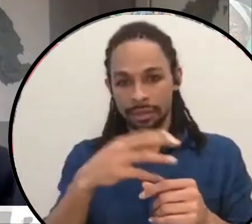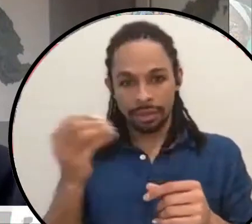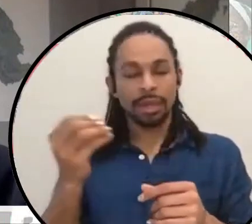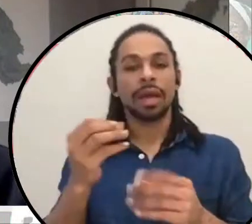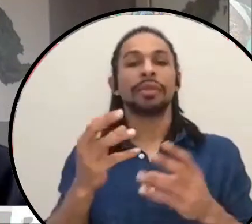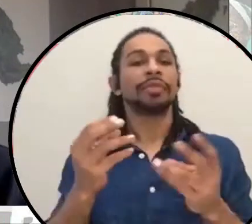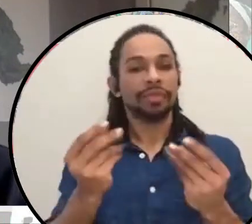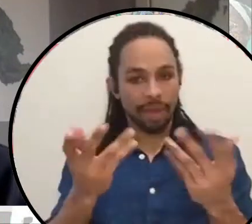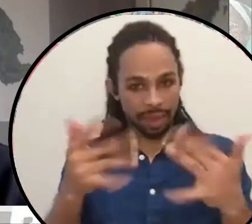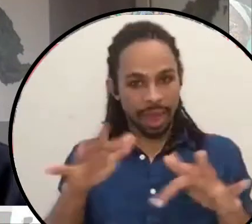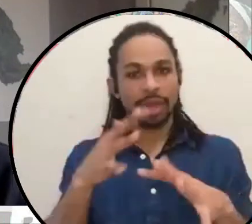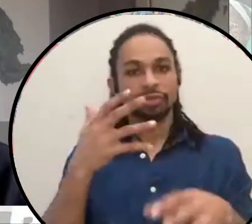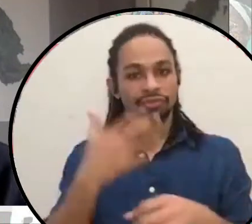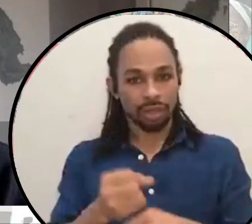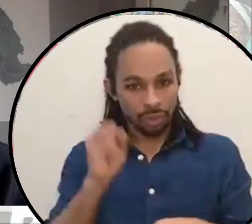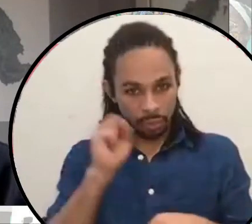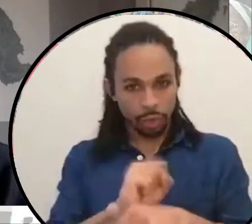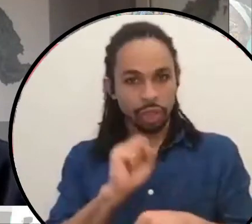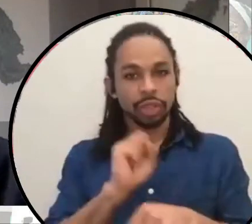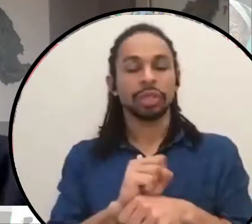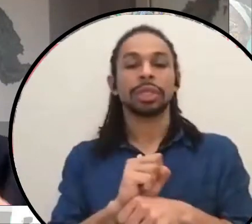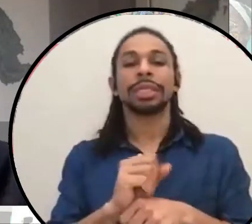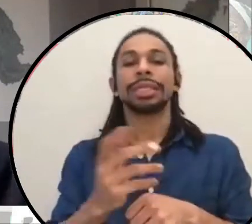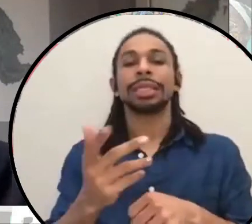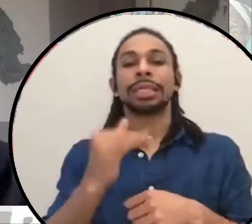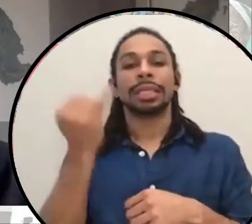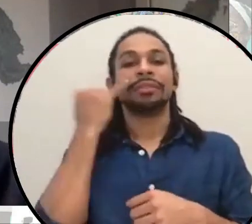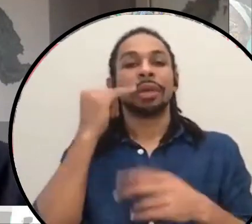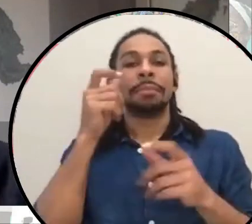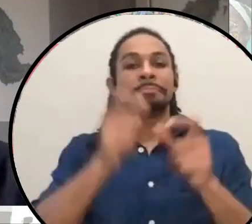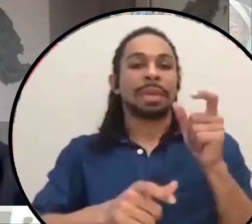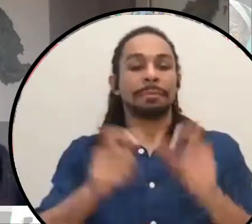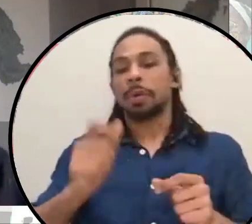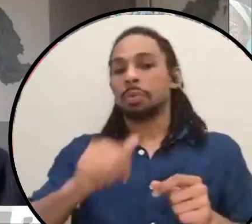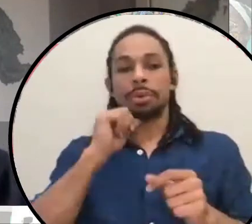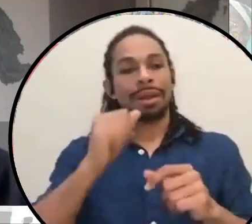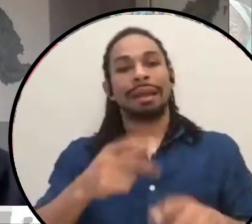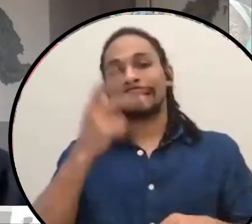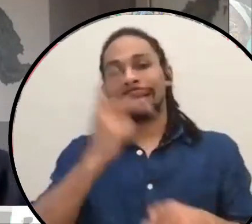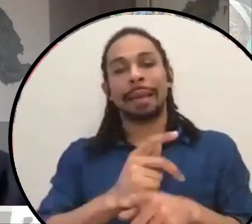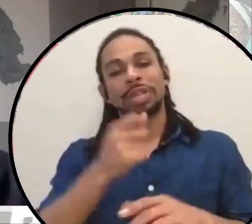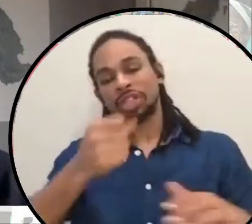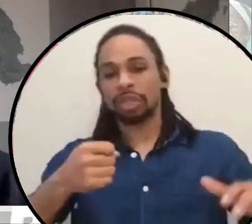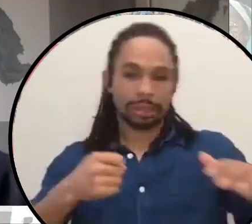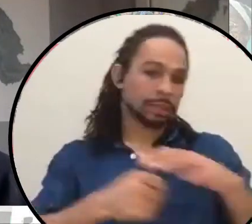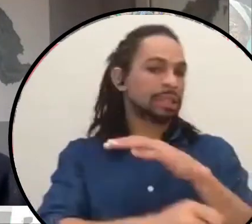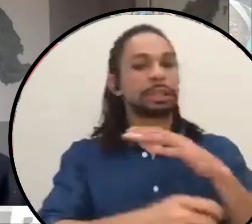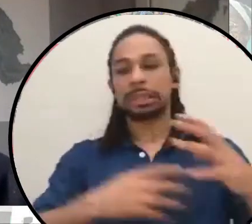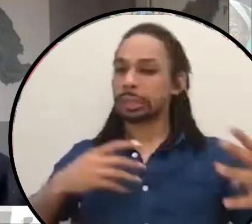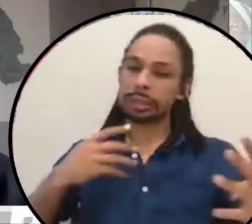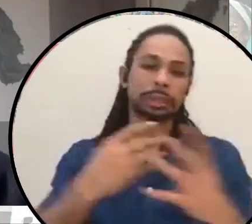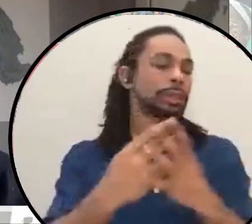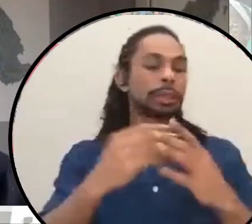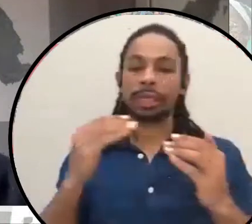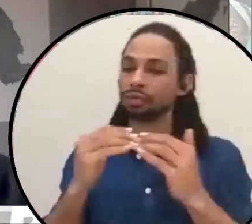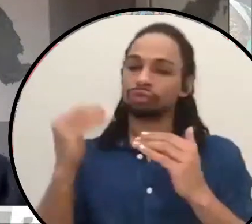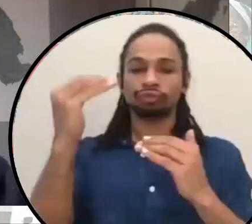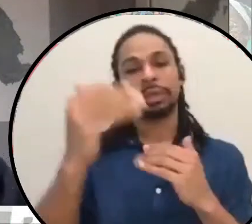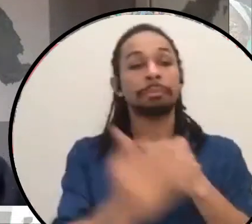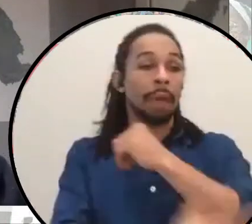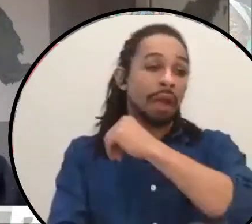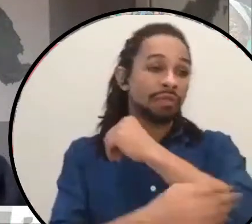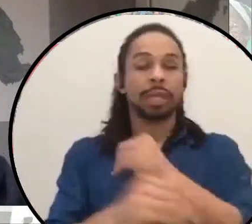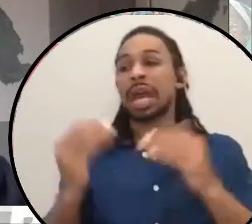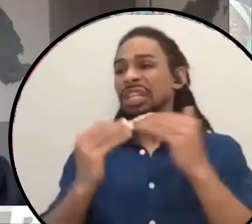trust work is that if people weren't kept under such extreme poverty and stress, if